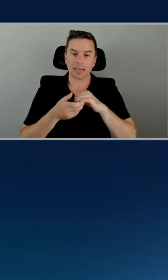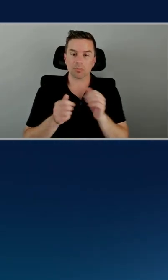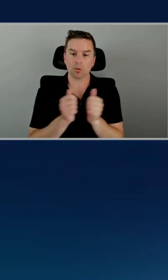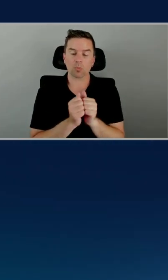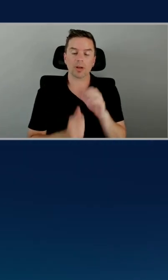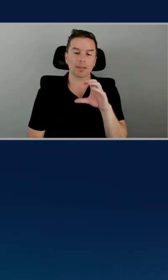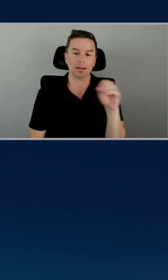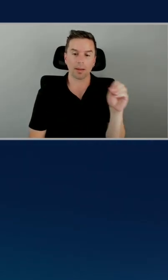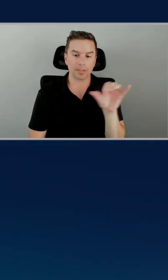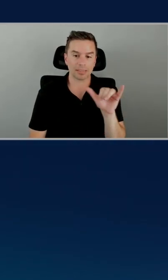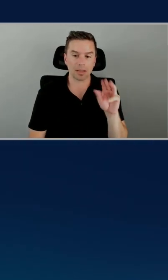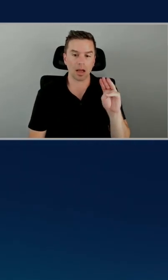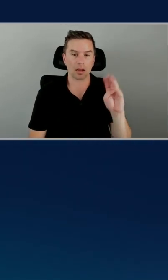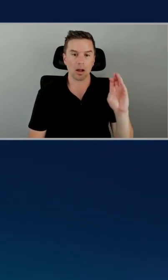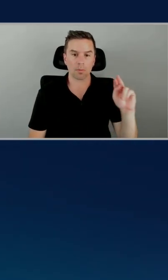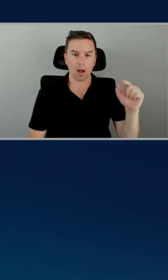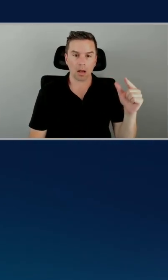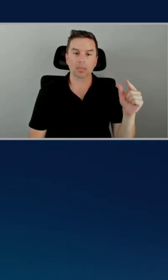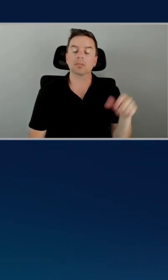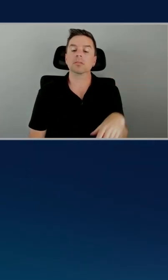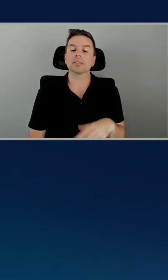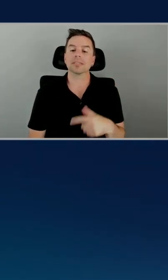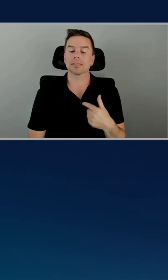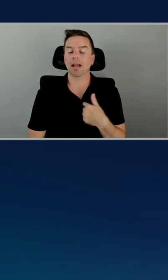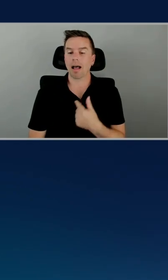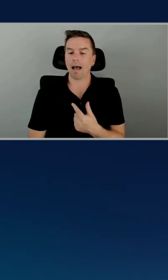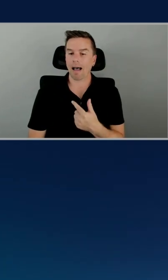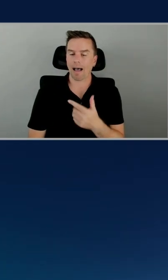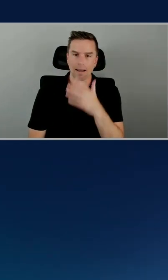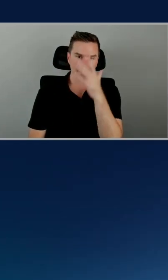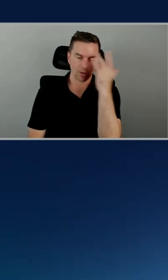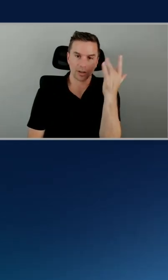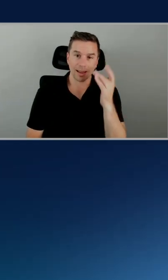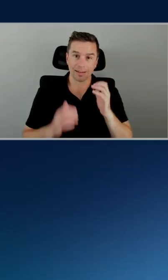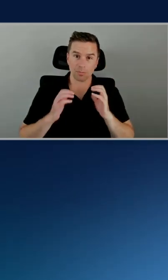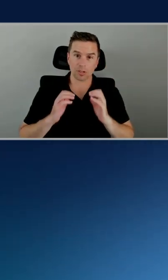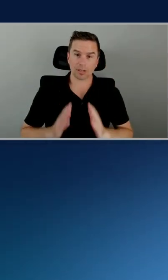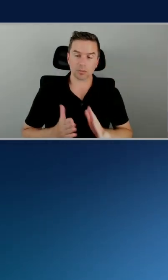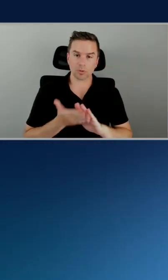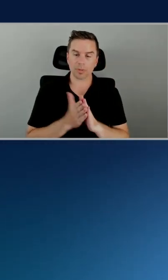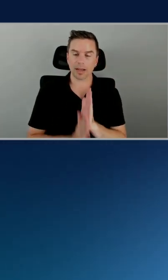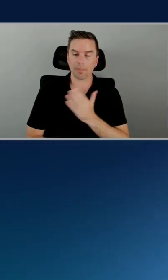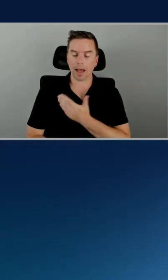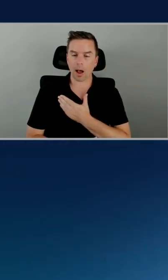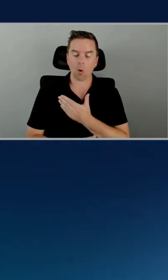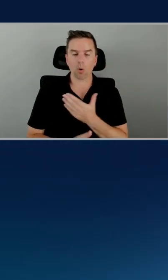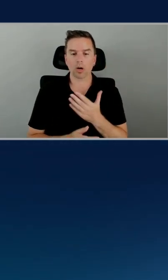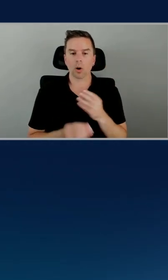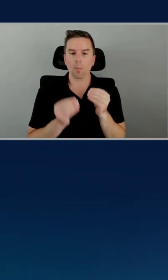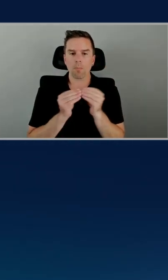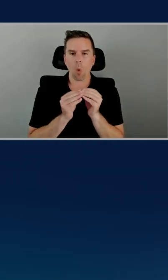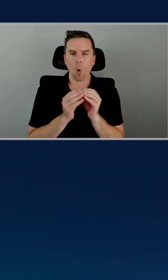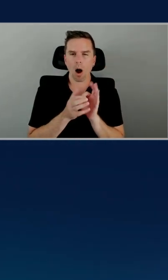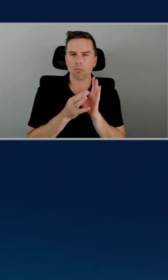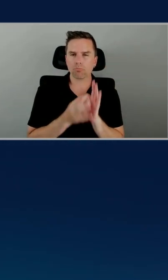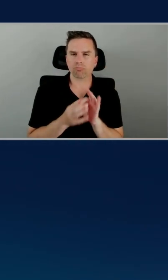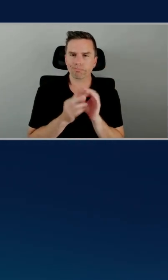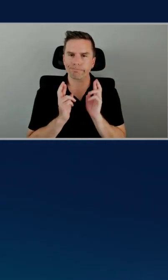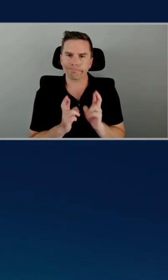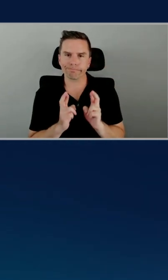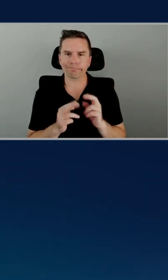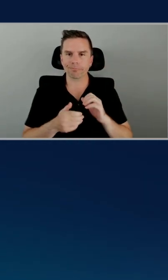I often forget when customers become our intimate partners and start influencing our product roadmap.